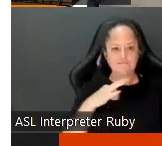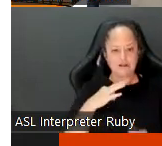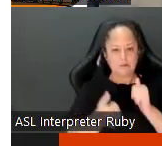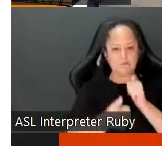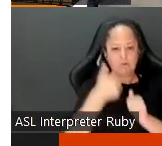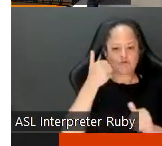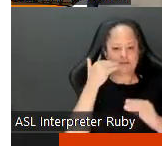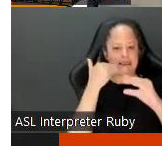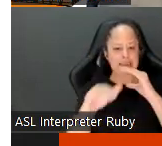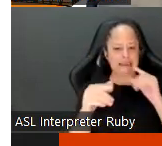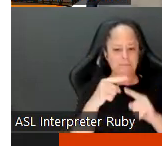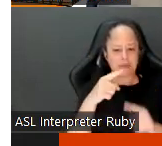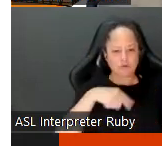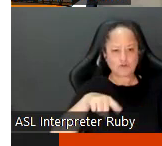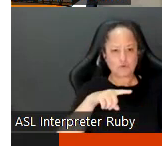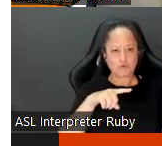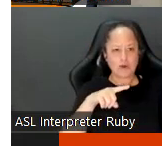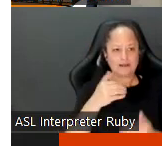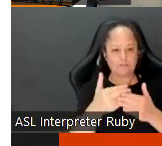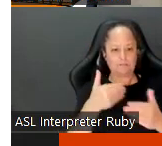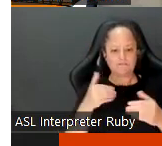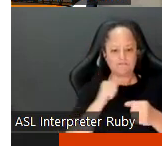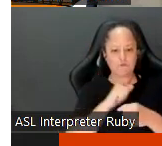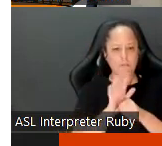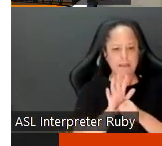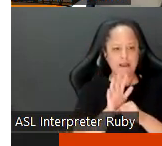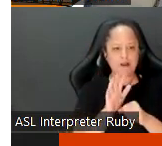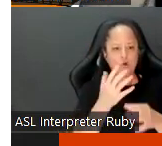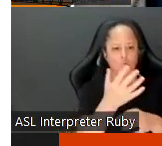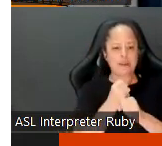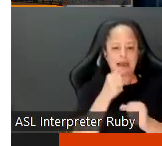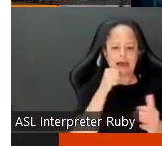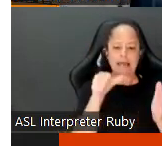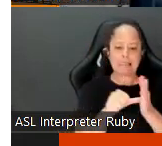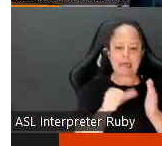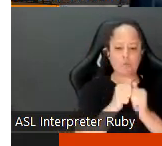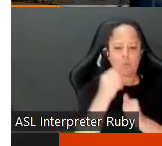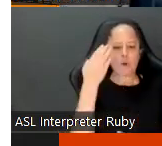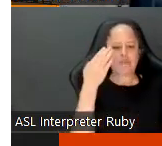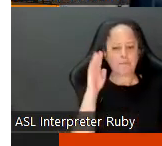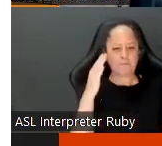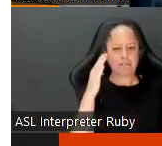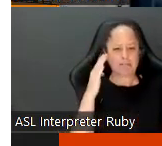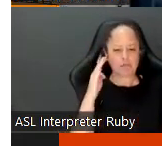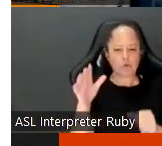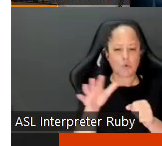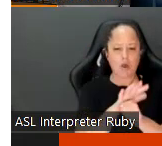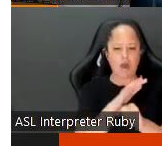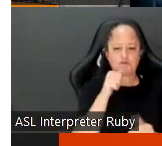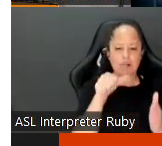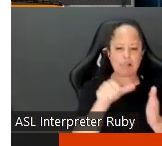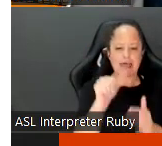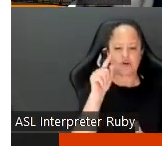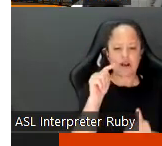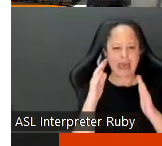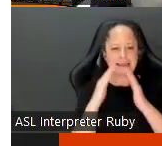emailed to us um pre-pandemic we used to get the letter with the blue it used to be a blue cover letter over at city college but